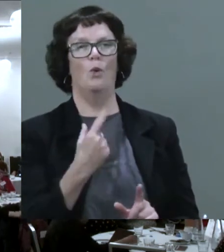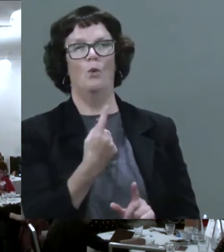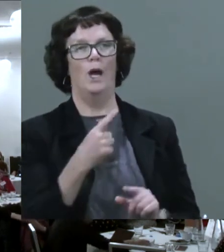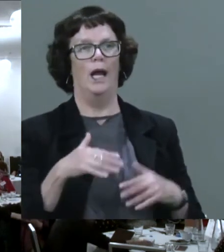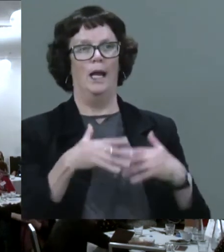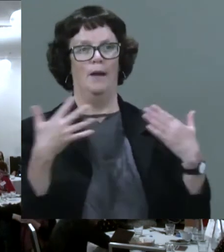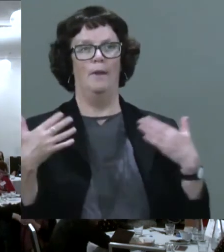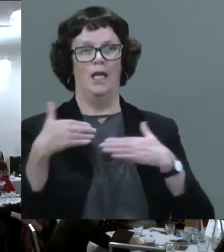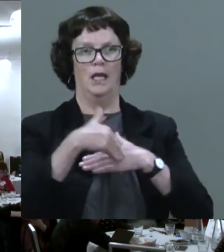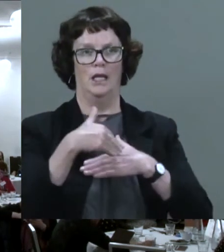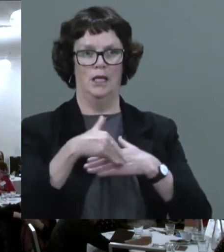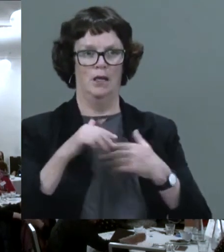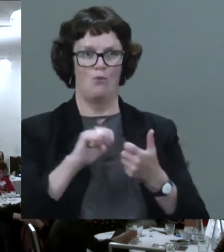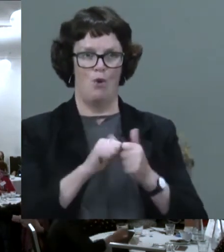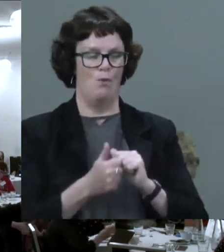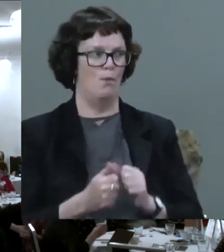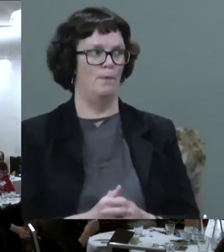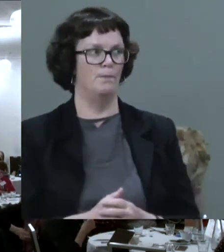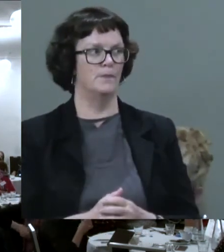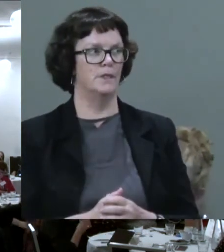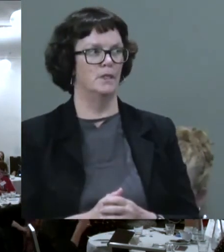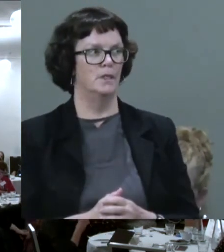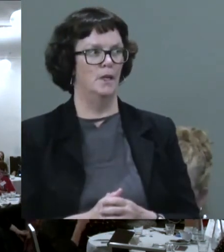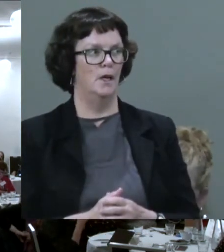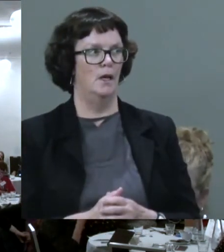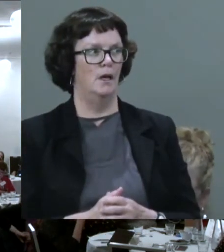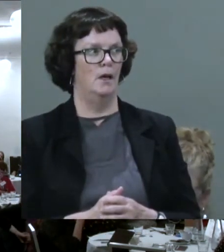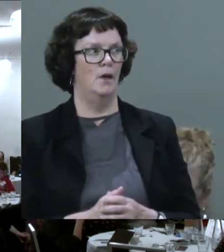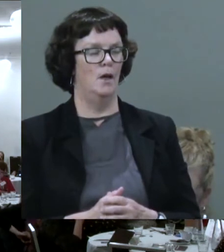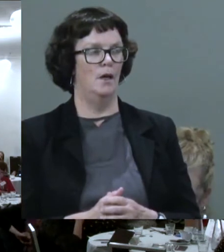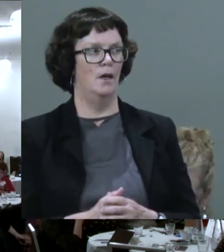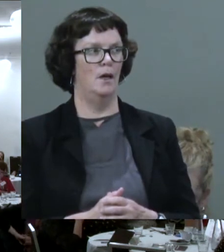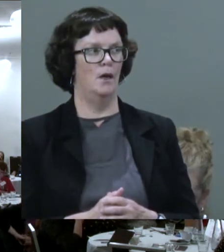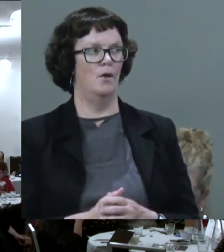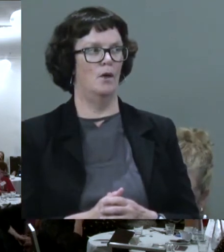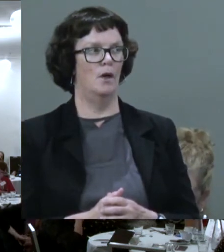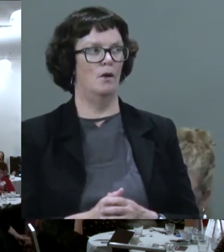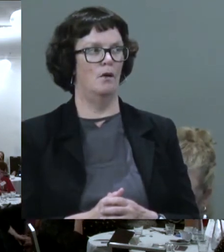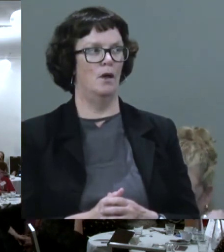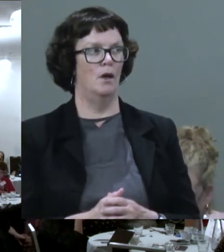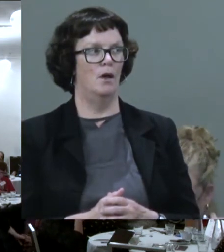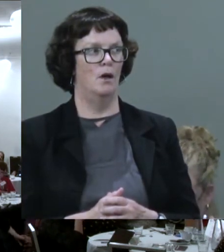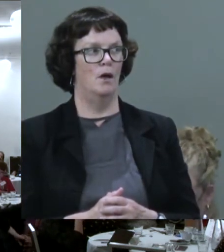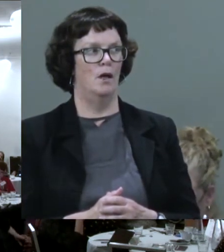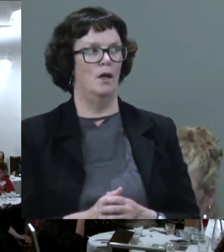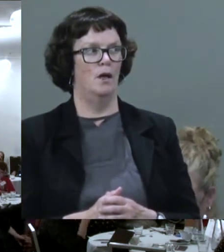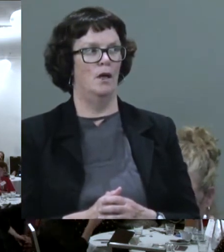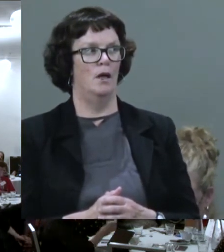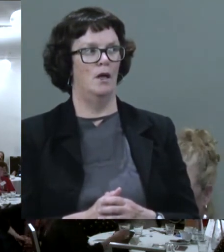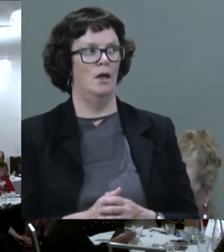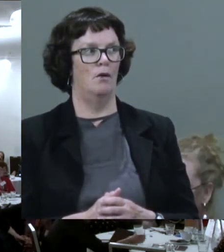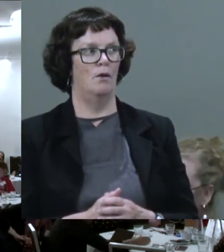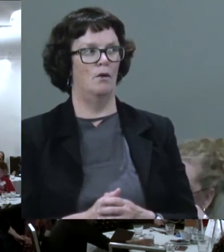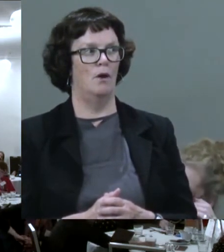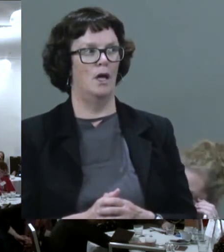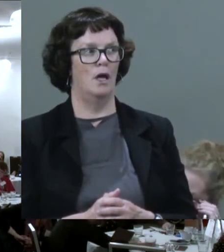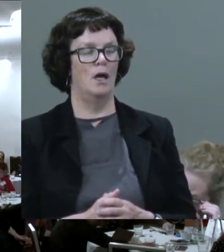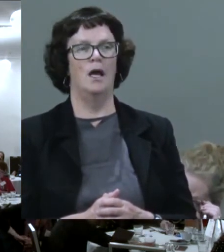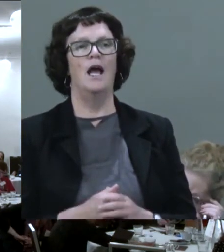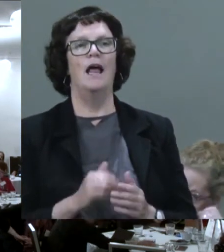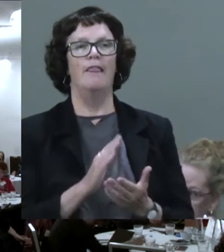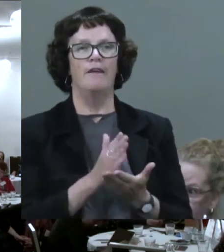problem is they didn't seem to